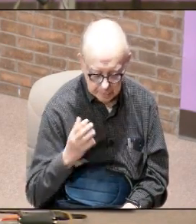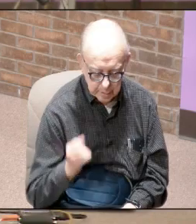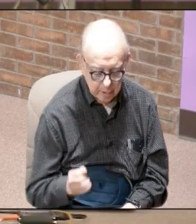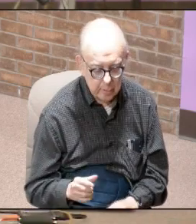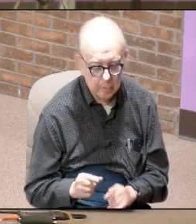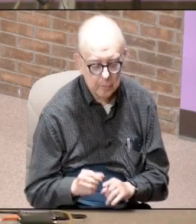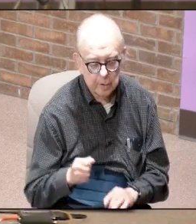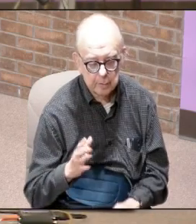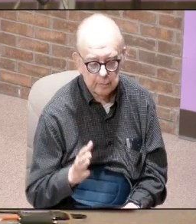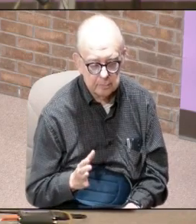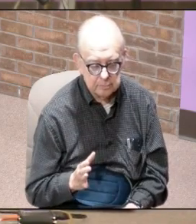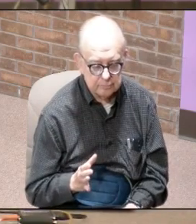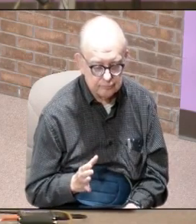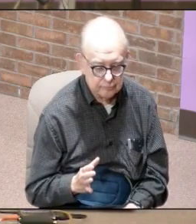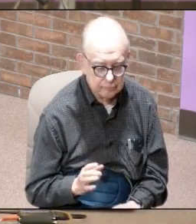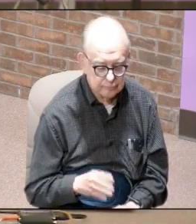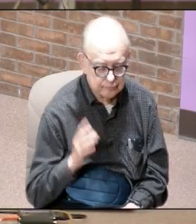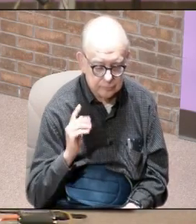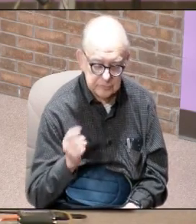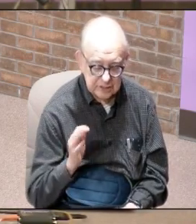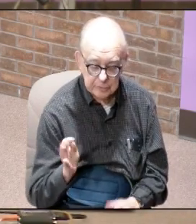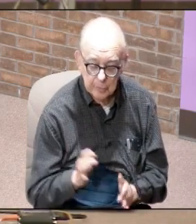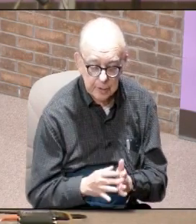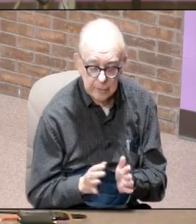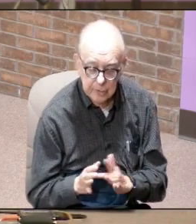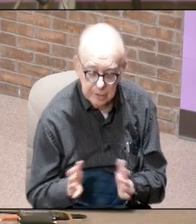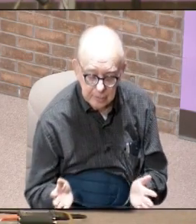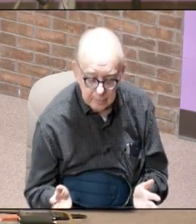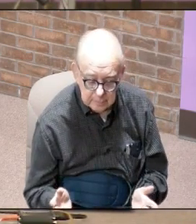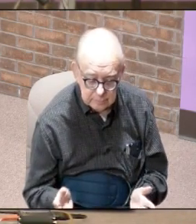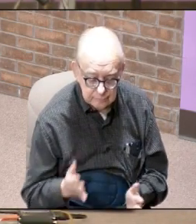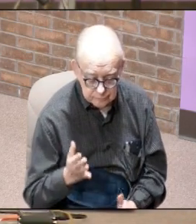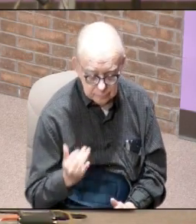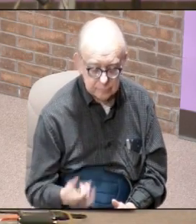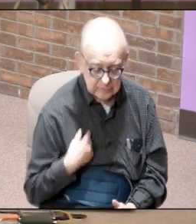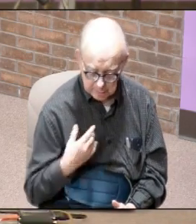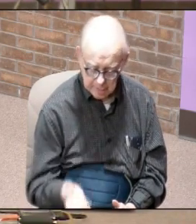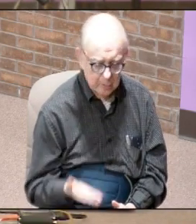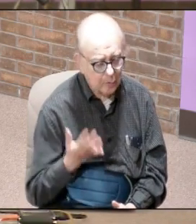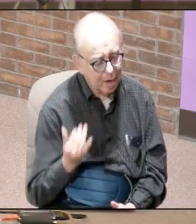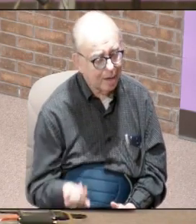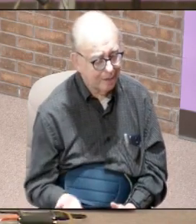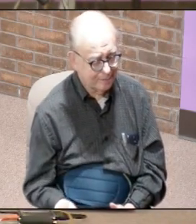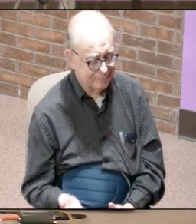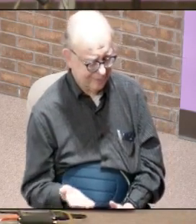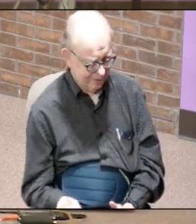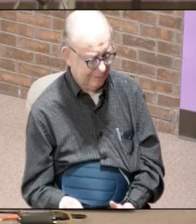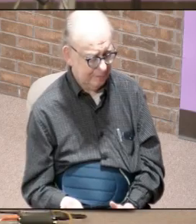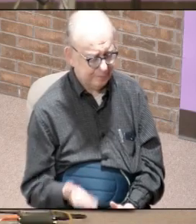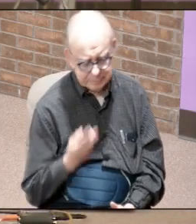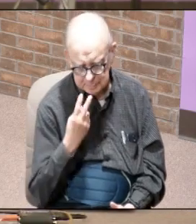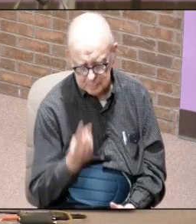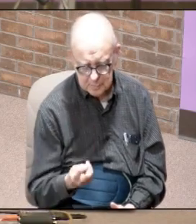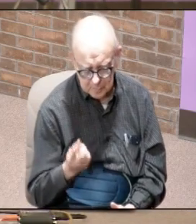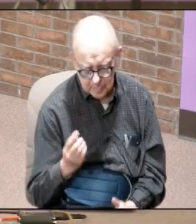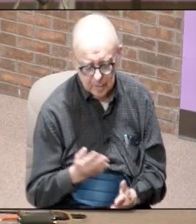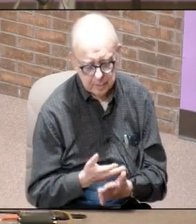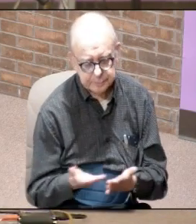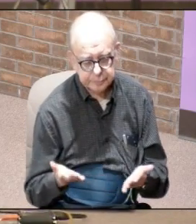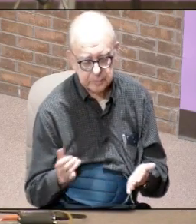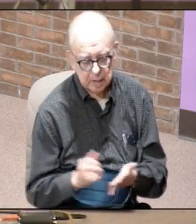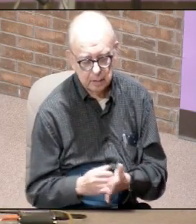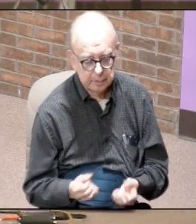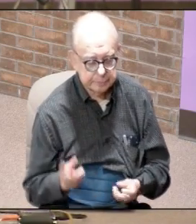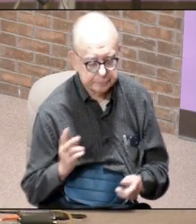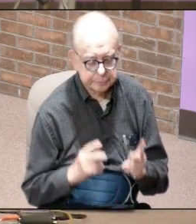of God in the testimony of Jesus here's why I'm here you see one of the things